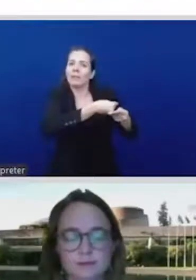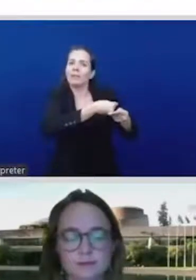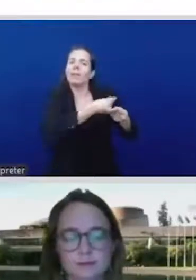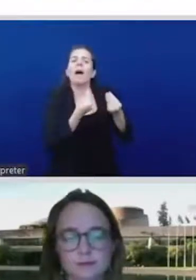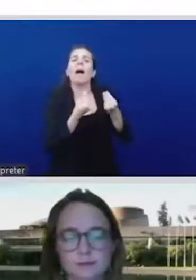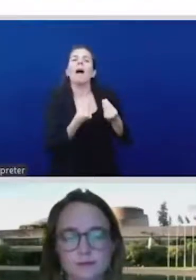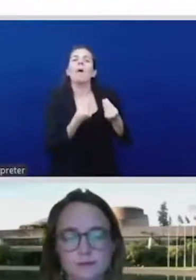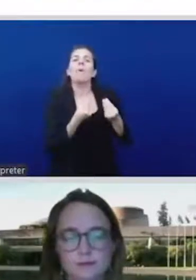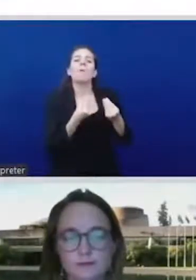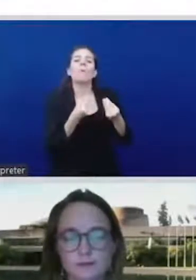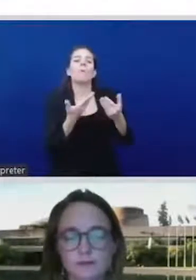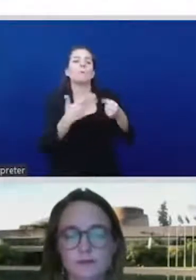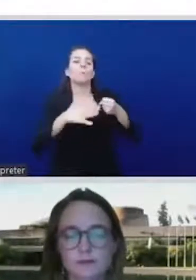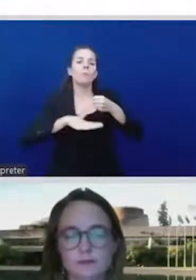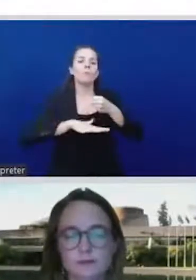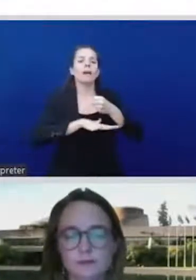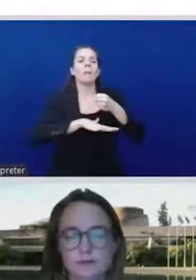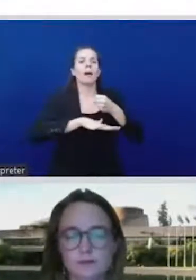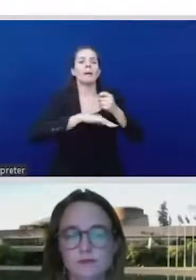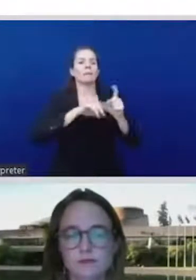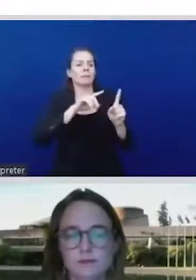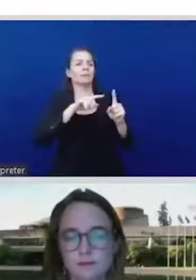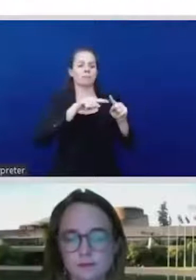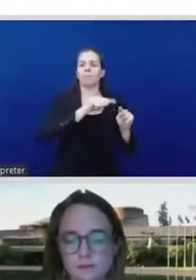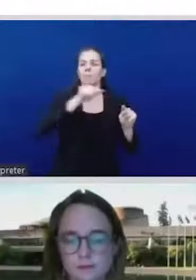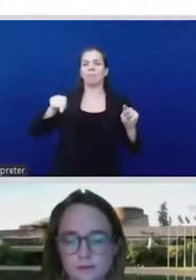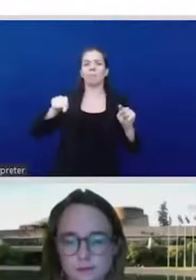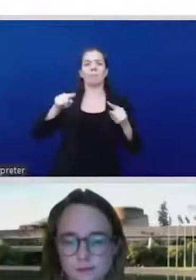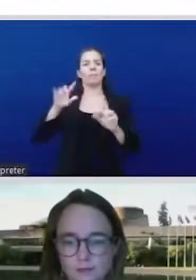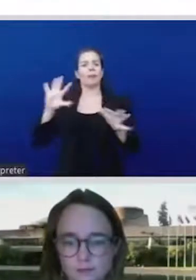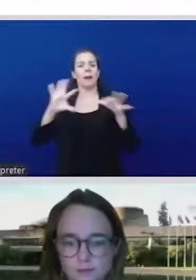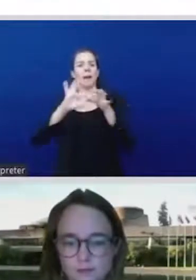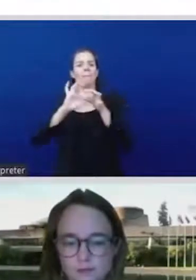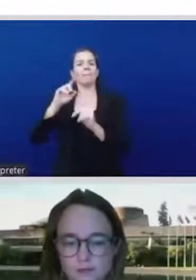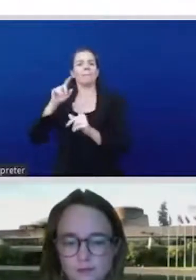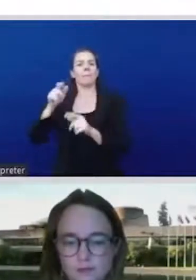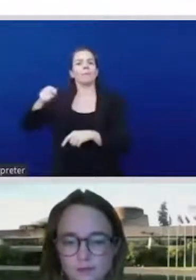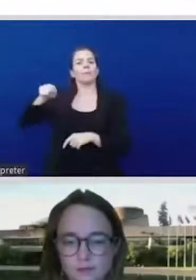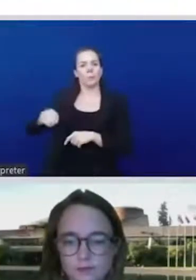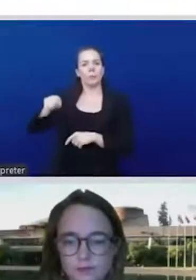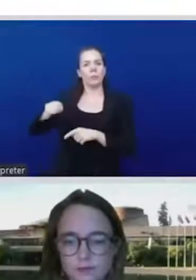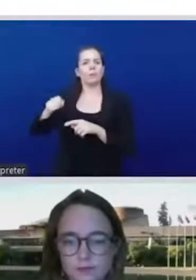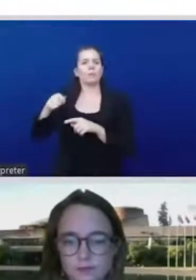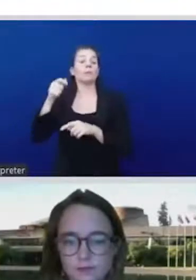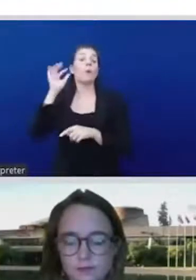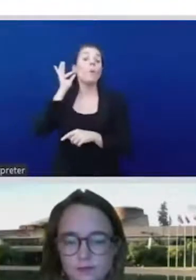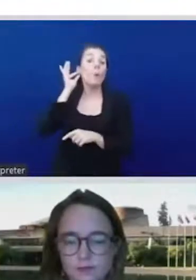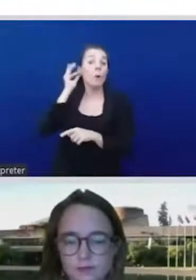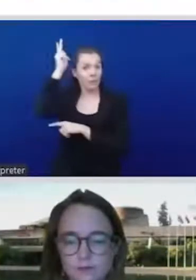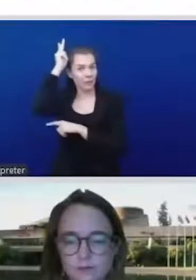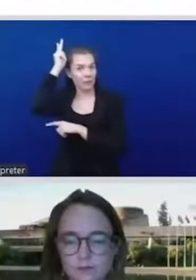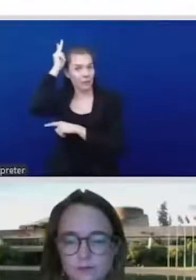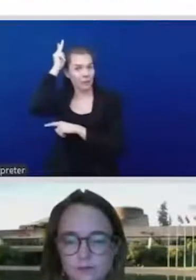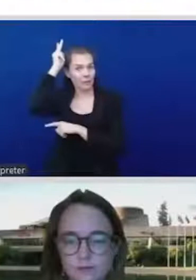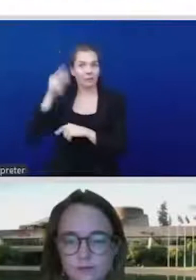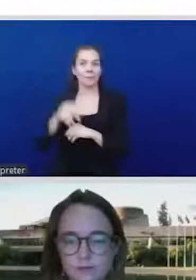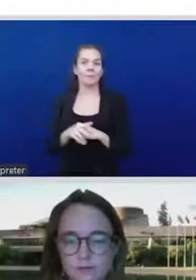such, the economic activities for us as in the Pacific for women, we have our traditional livelihood is our practices